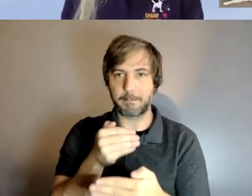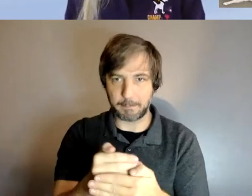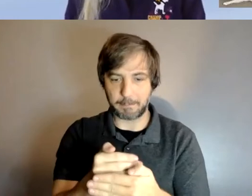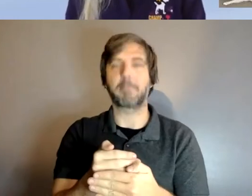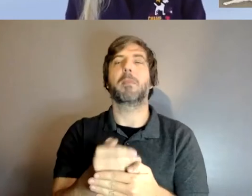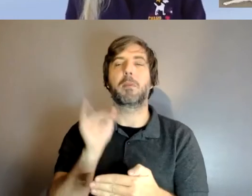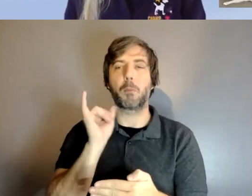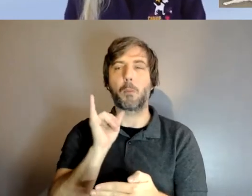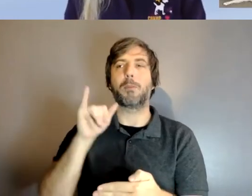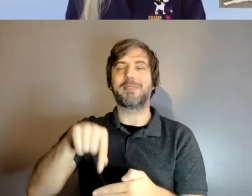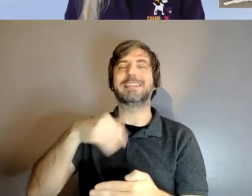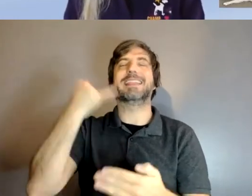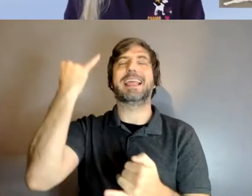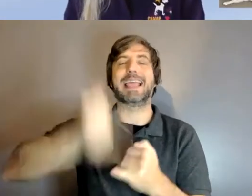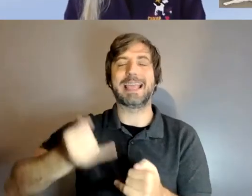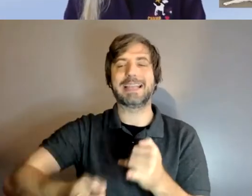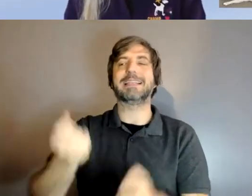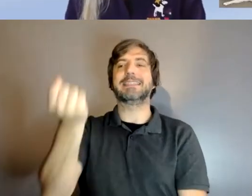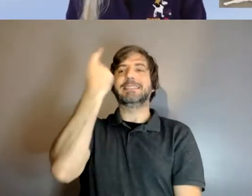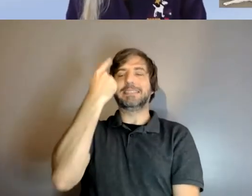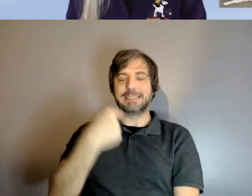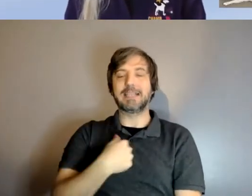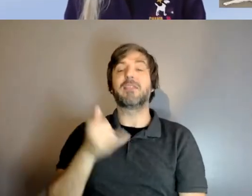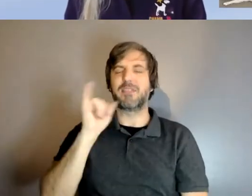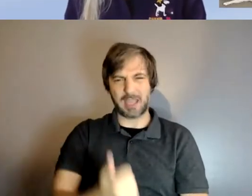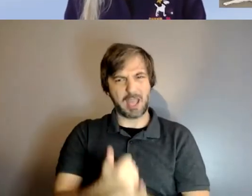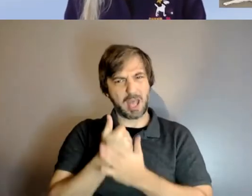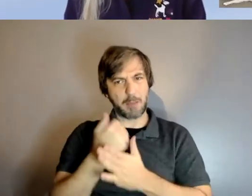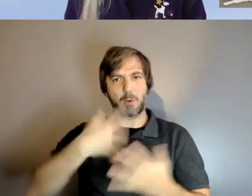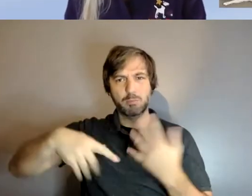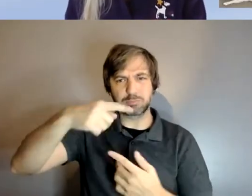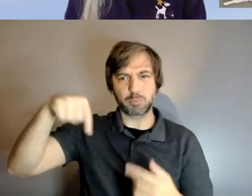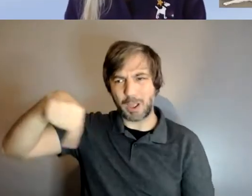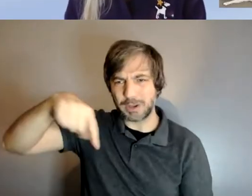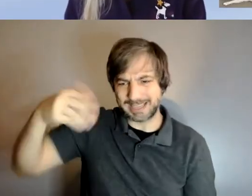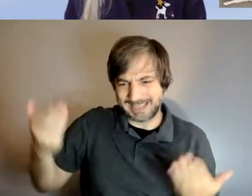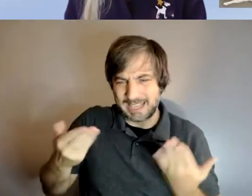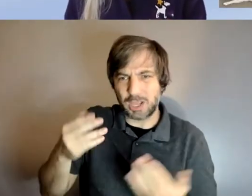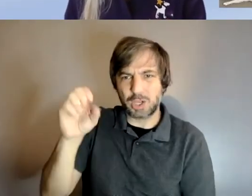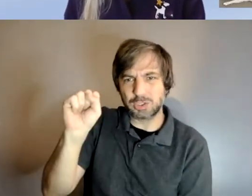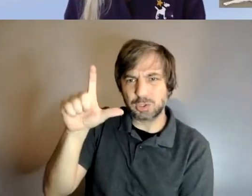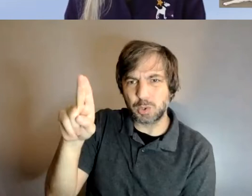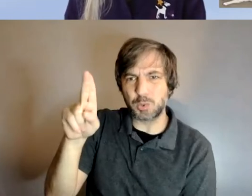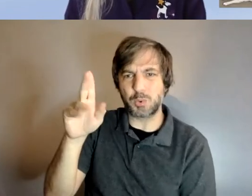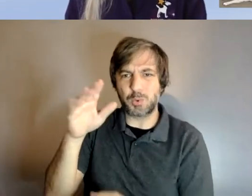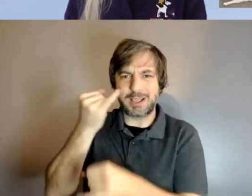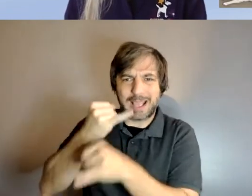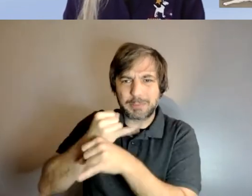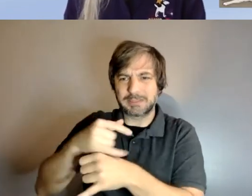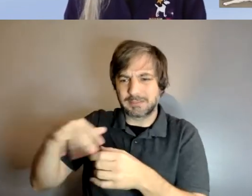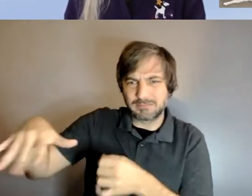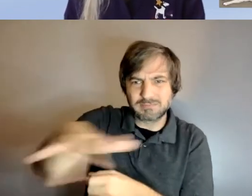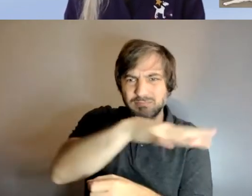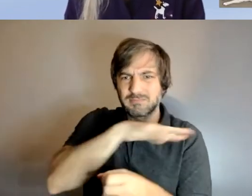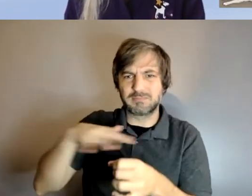is super helpful when i'm walking around here at sluice campus on the north campus um where it's very pedestrian friendly and then